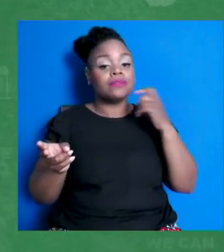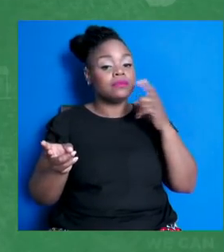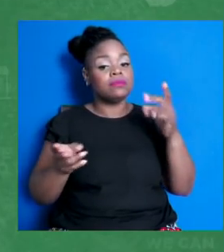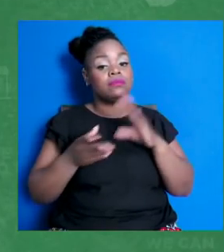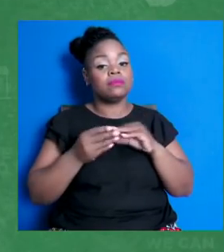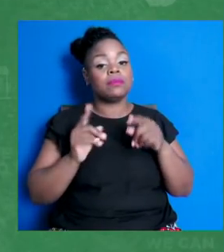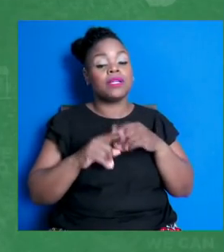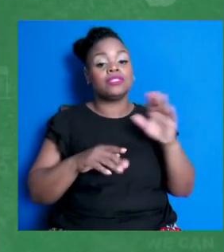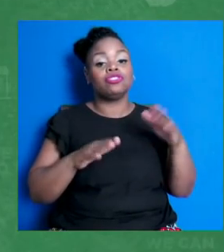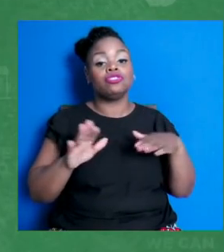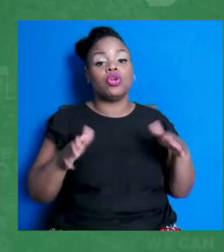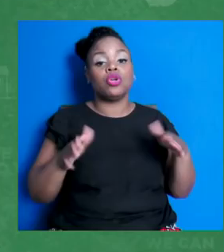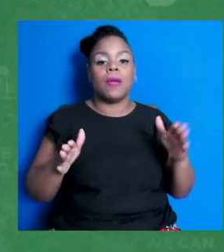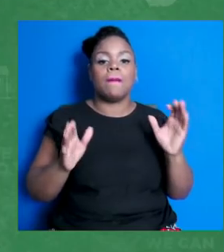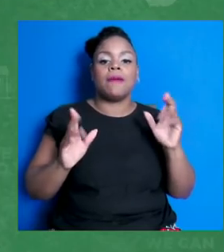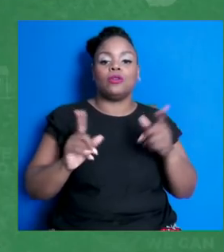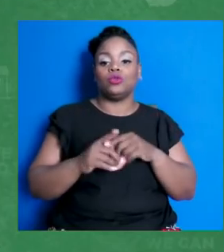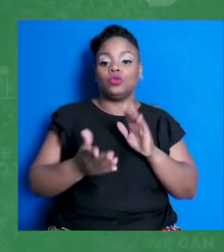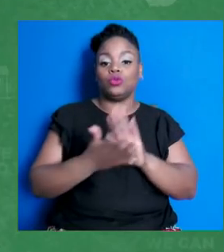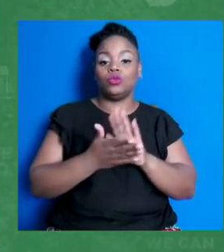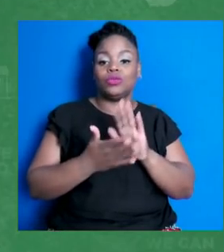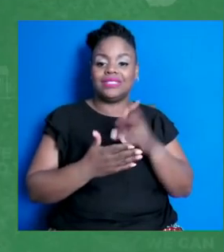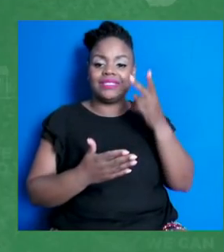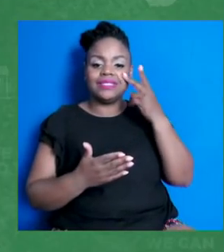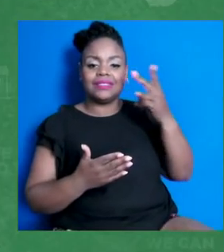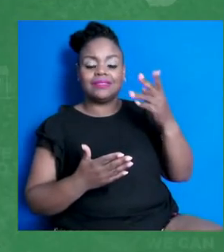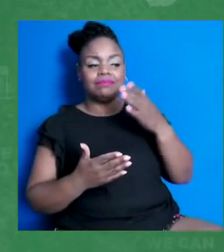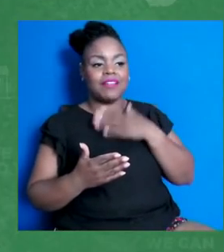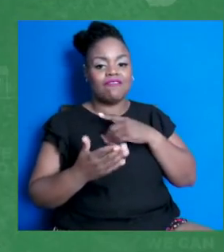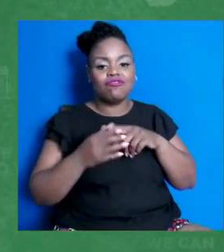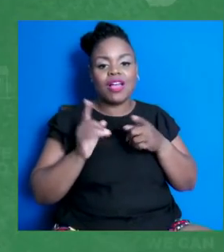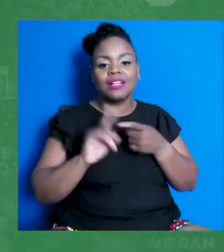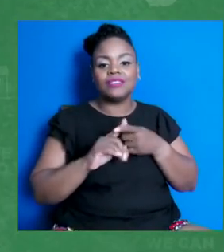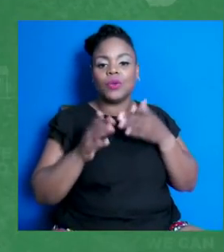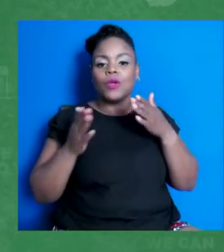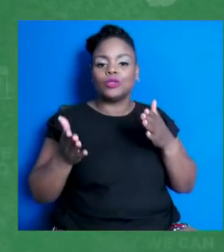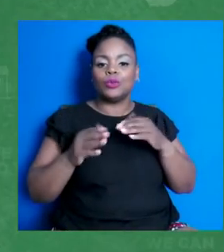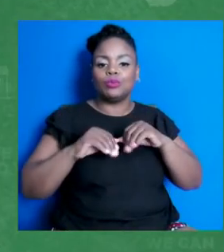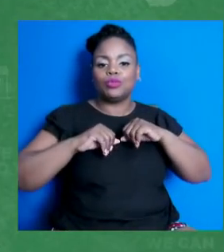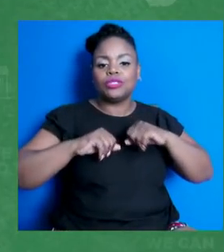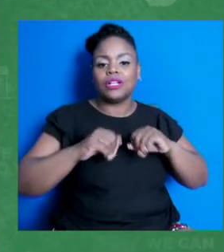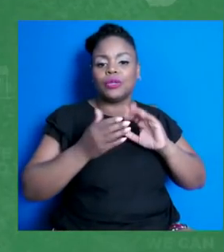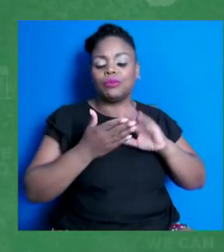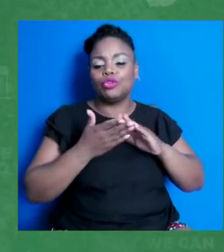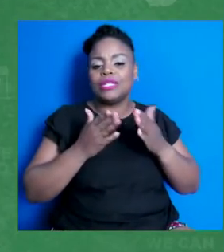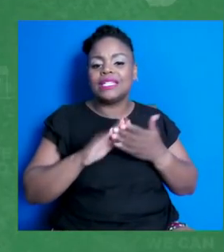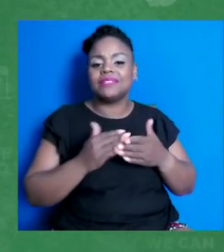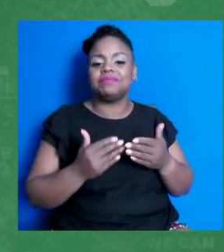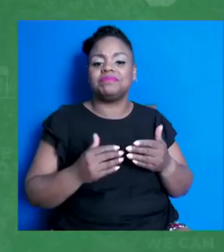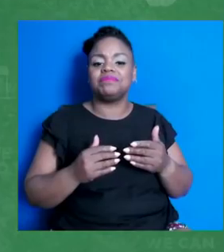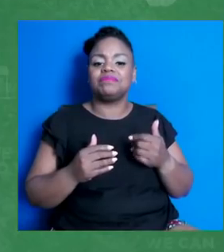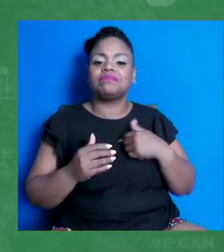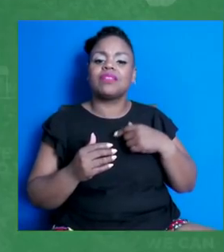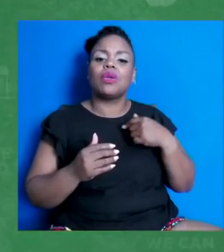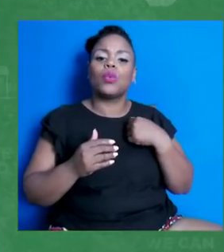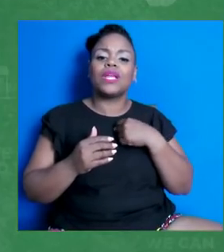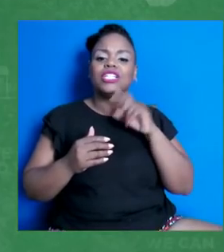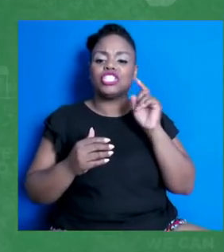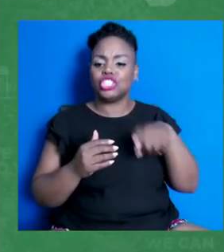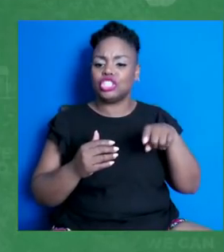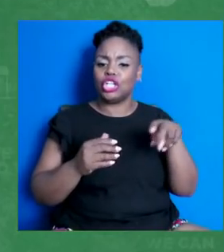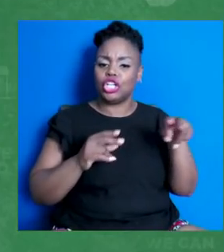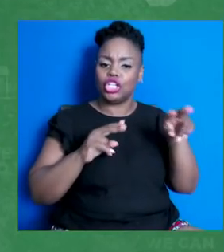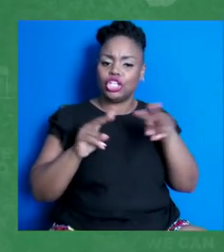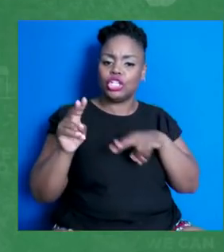seeing our friends. It's our way of protecting our communities. And so I think we should look at these barriers that are facing and preventing